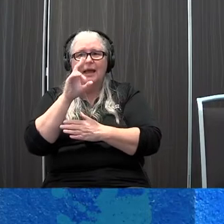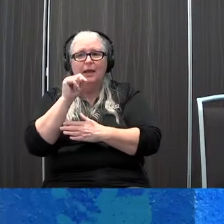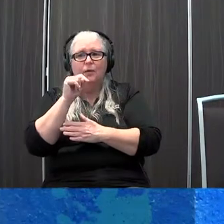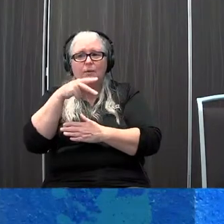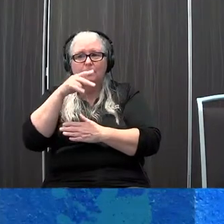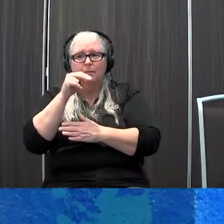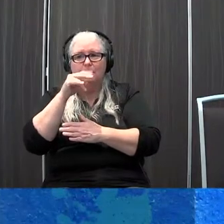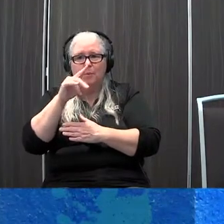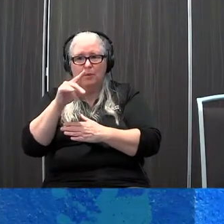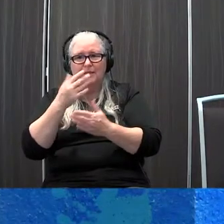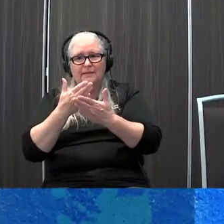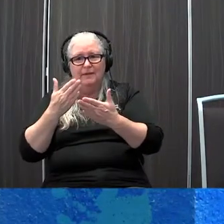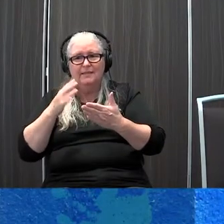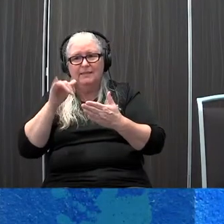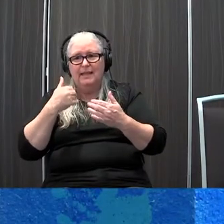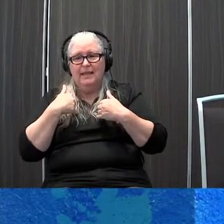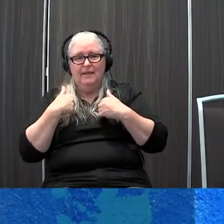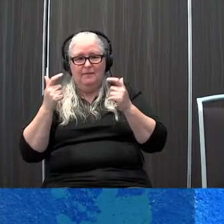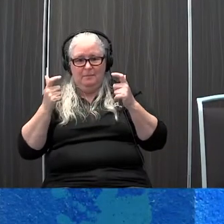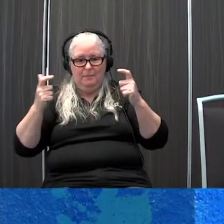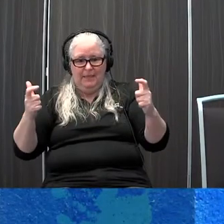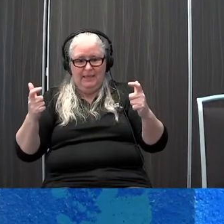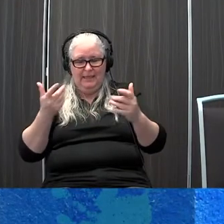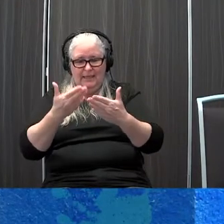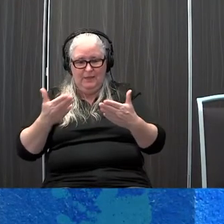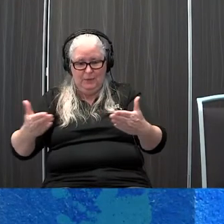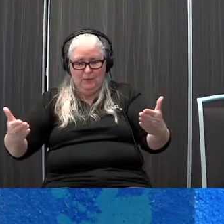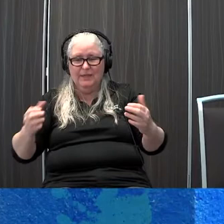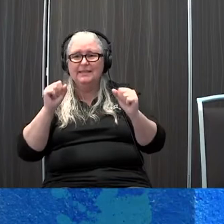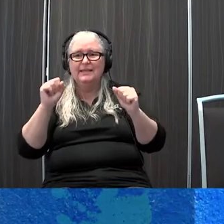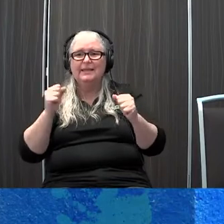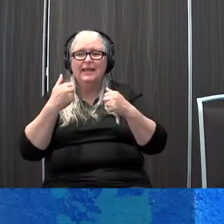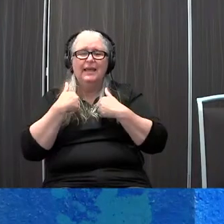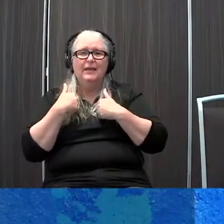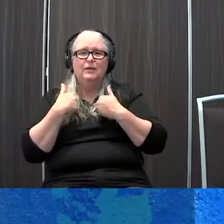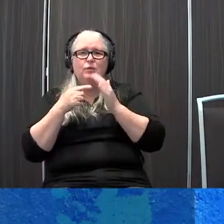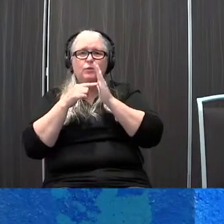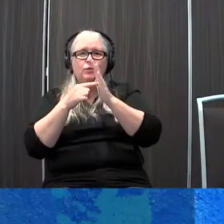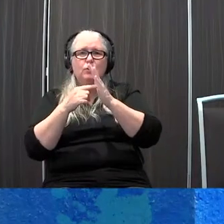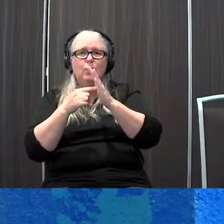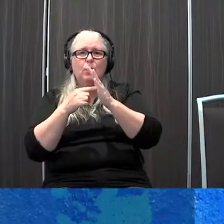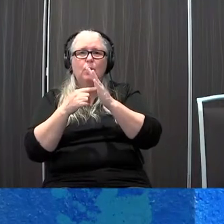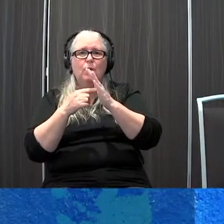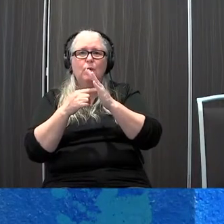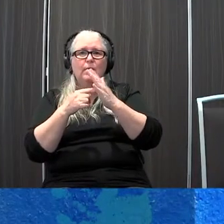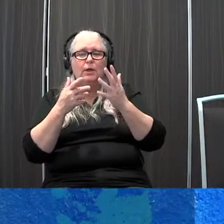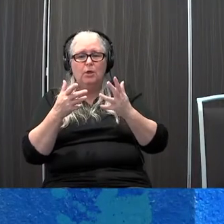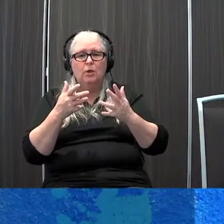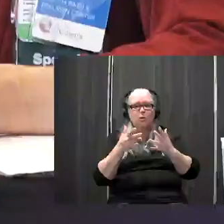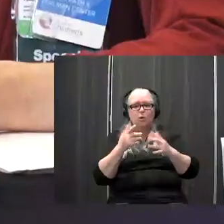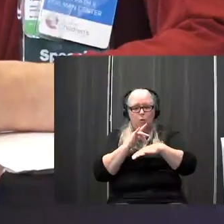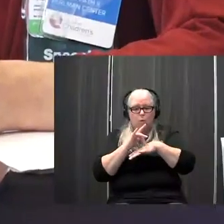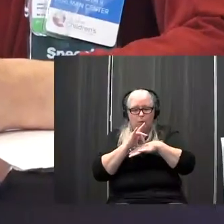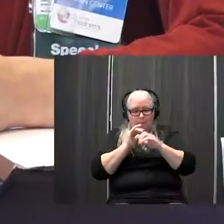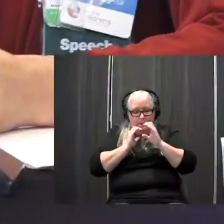have nice big targets and they can assist us in providing a way for early communication and interaction